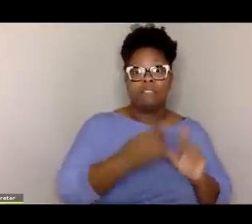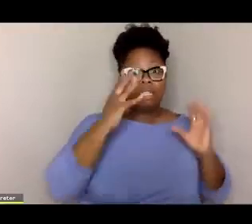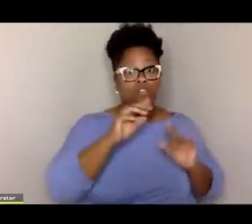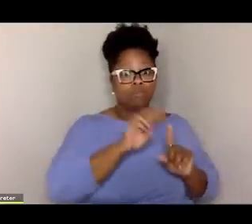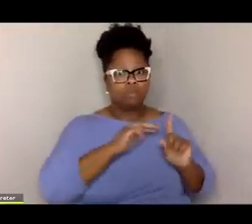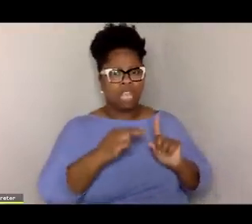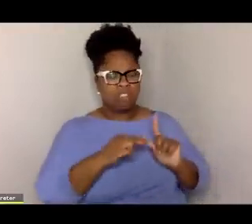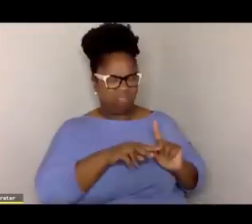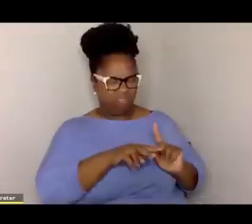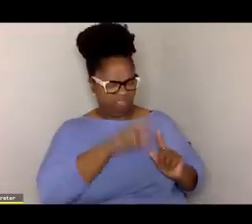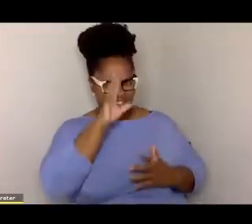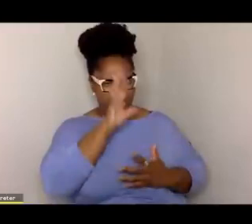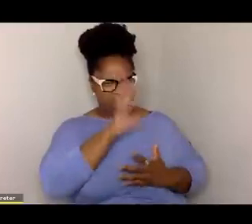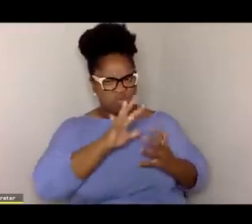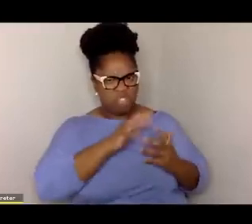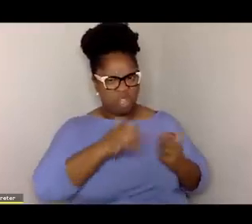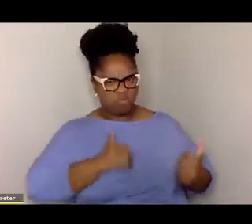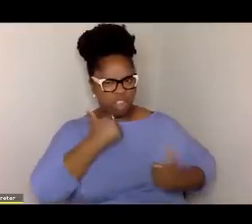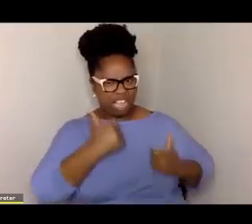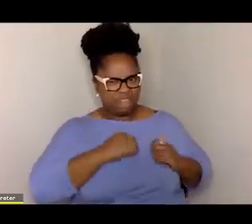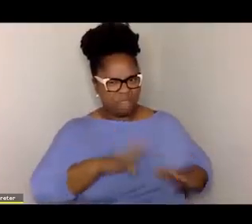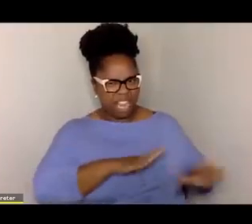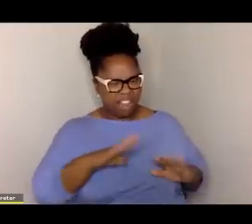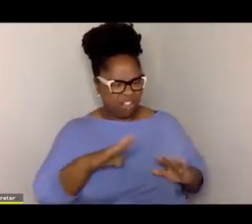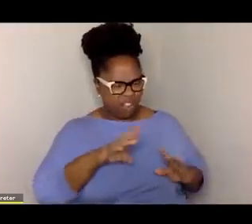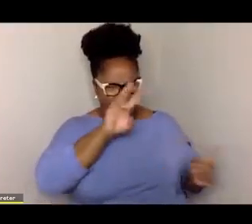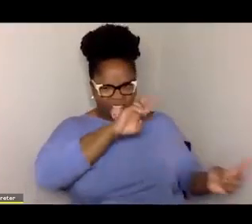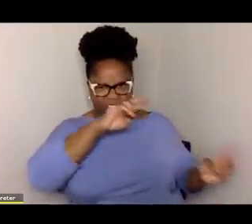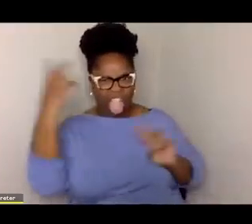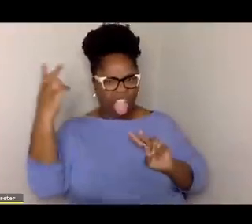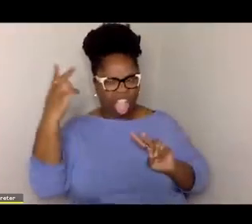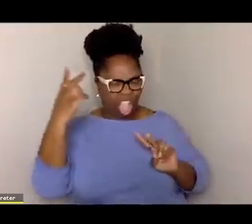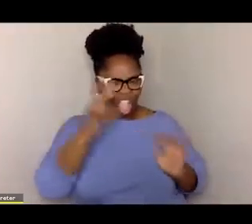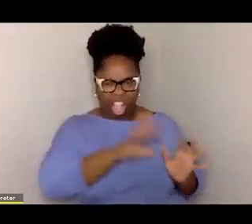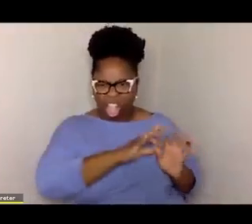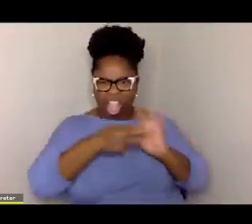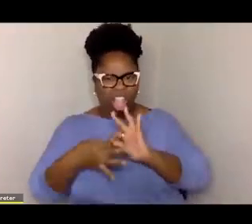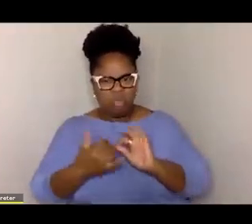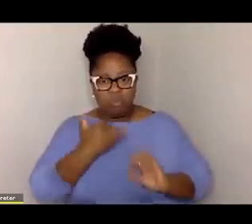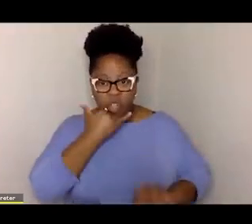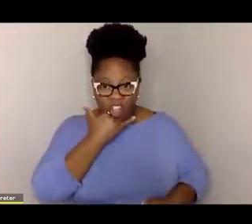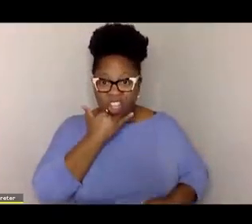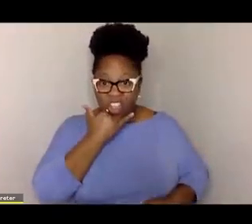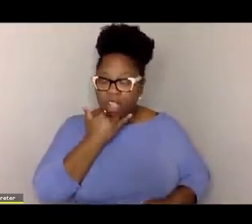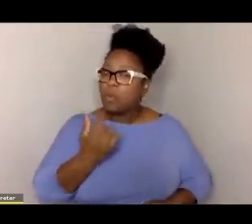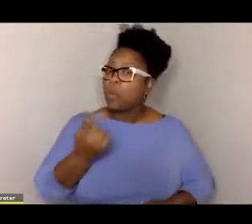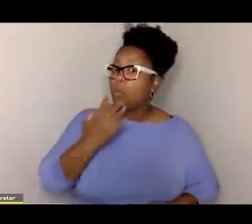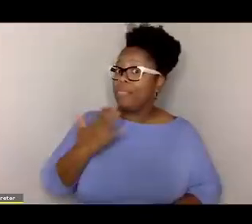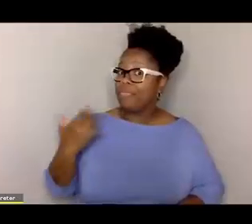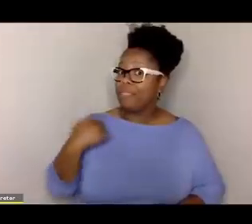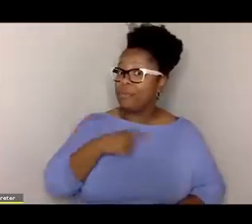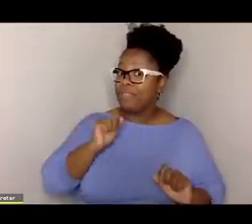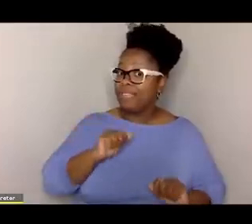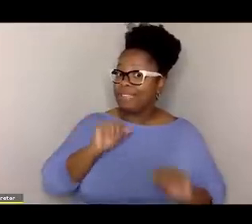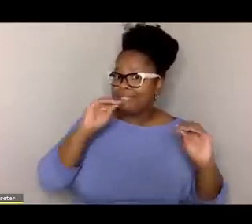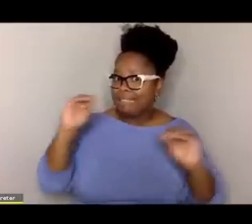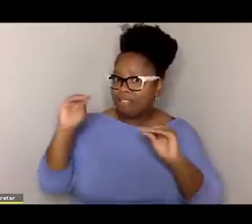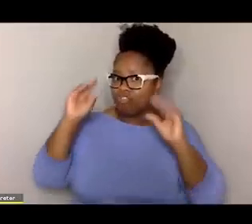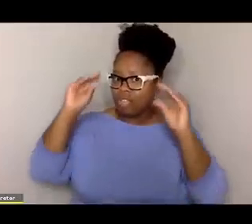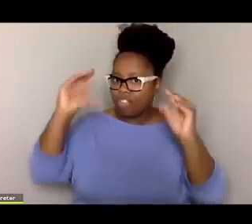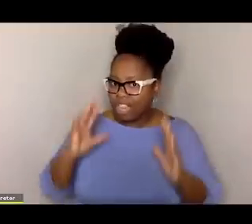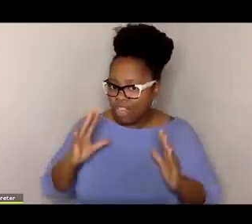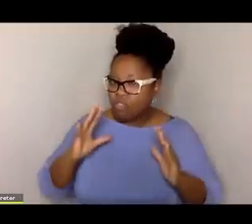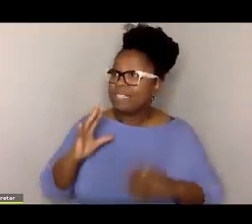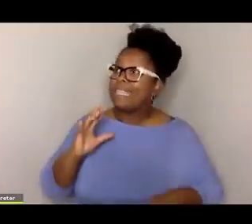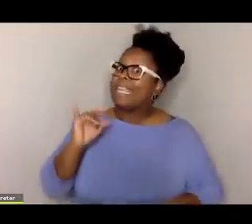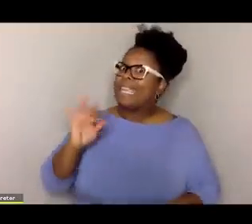aggressive behavior to the teacher. And so the teacher misinterprets it. And again, one of the things that we've been able to do